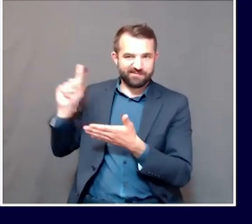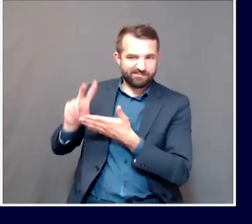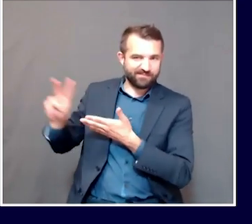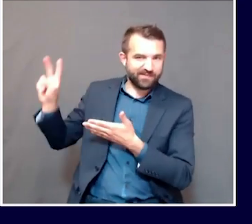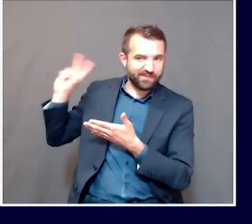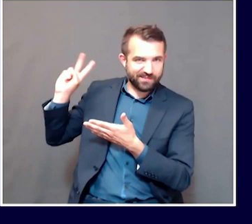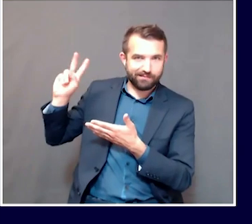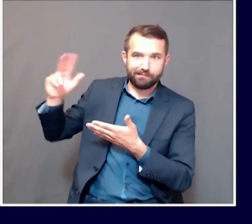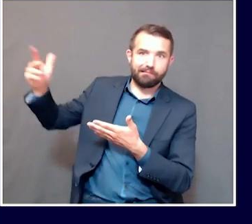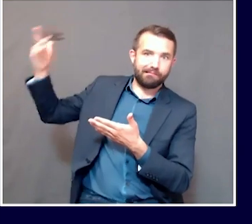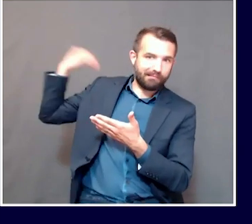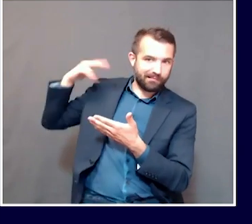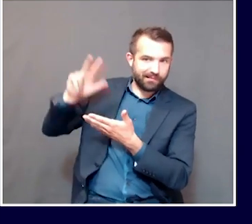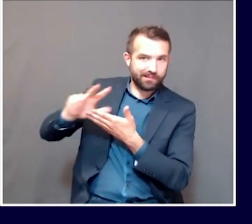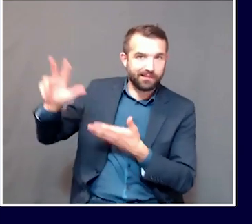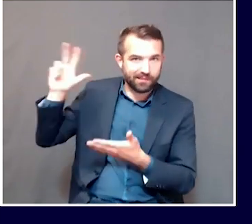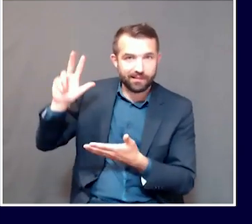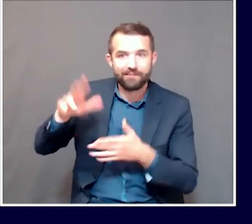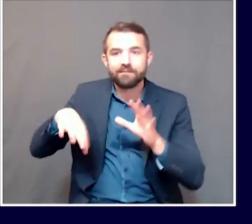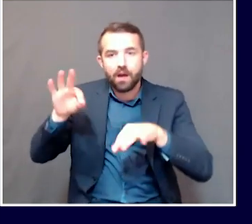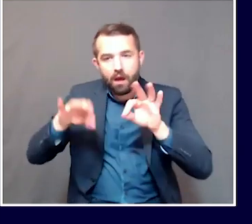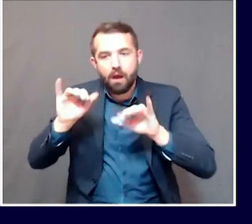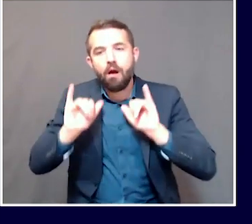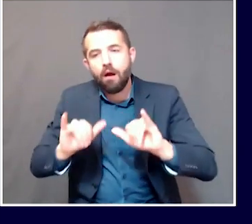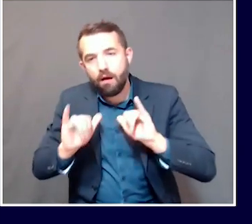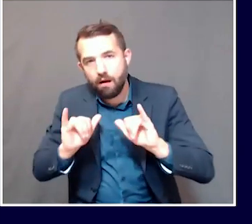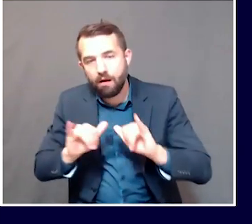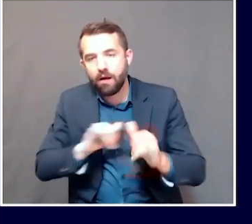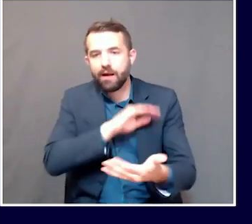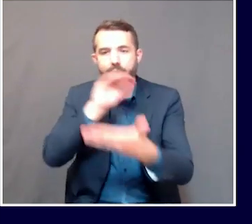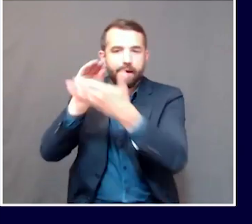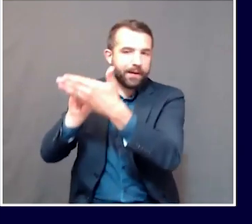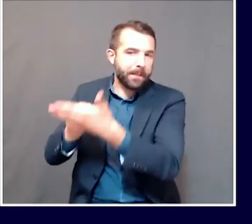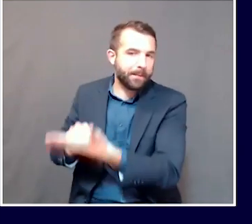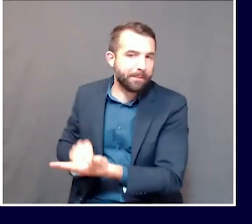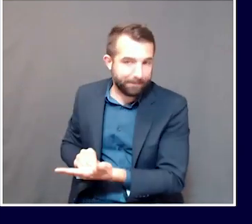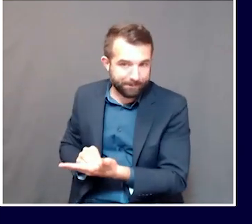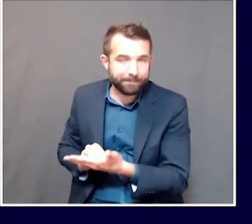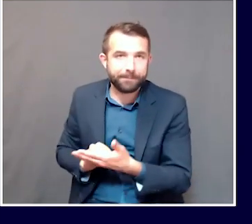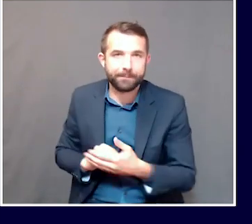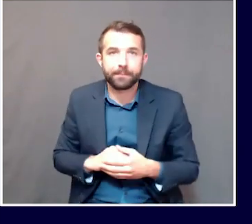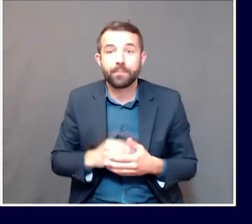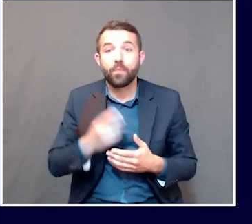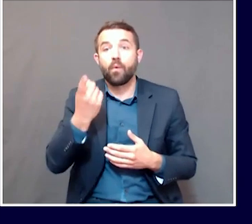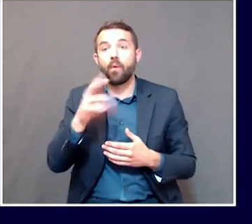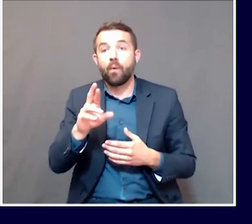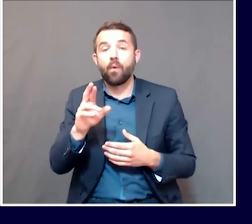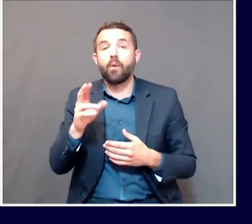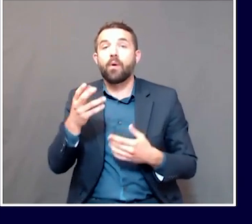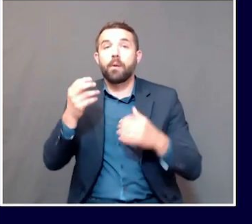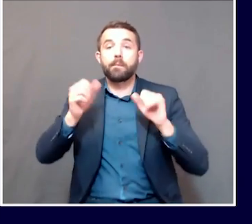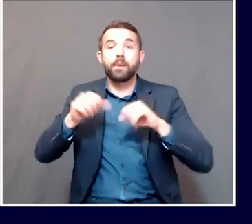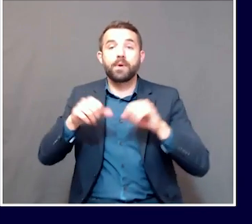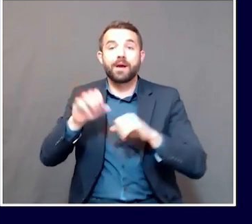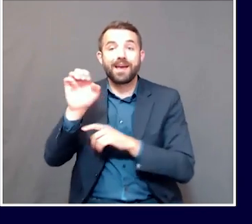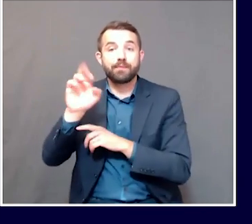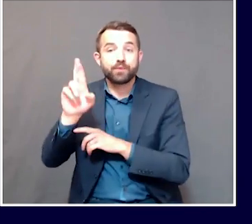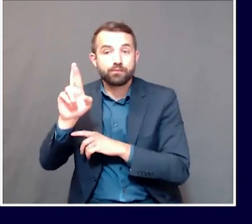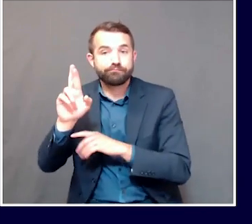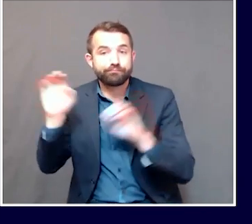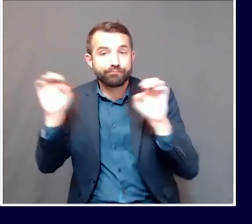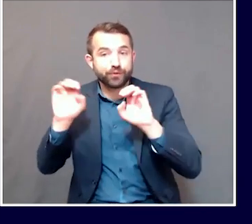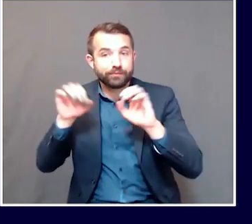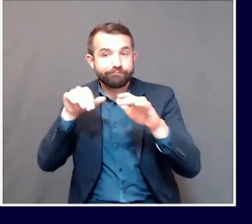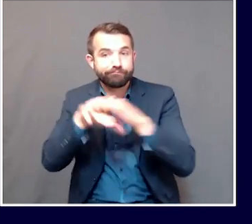talked to them more and more. The other thing we often find is an individual may have been in the ER for a period of time, and the hospital may have